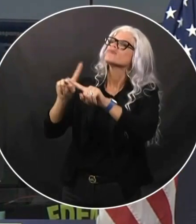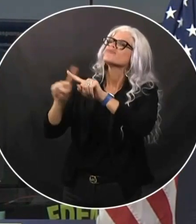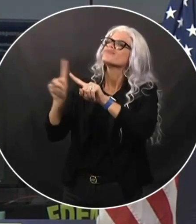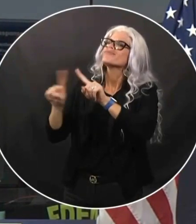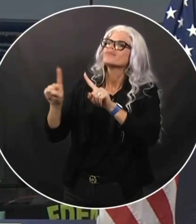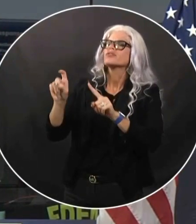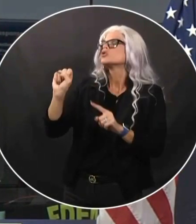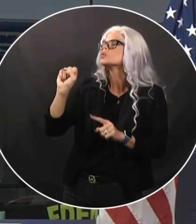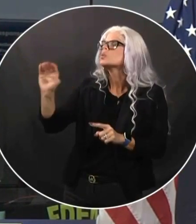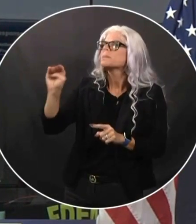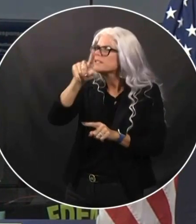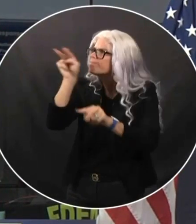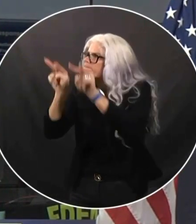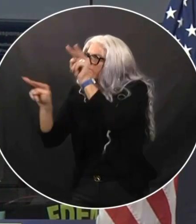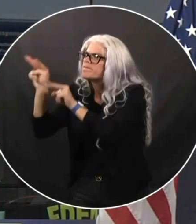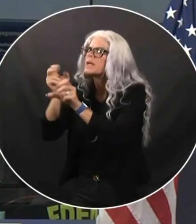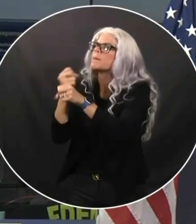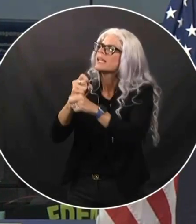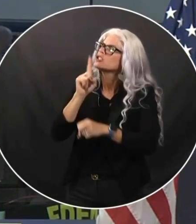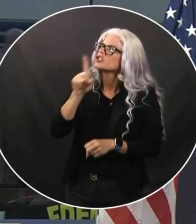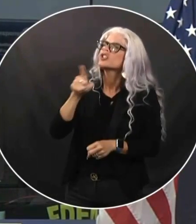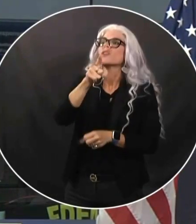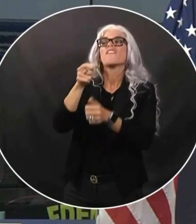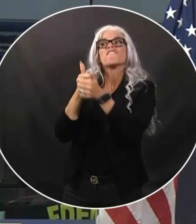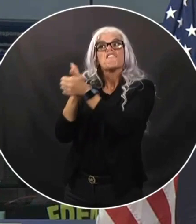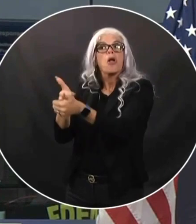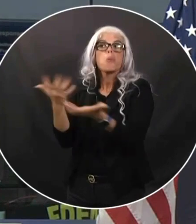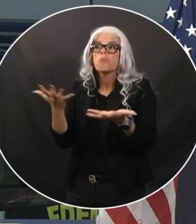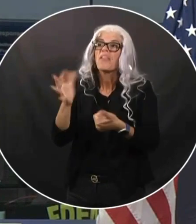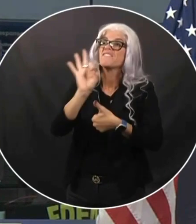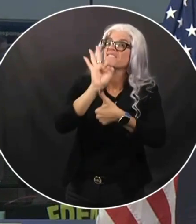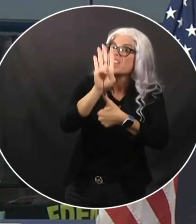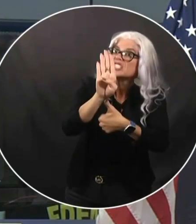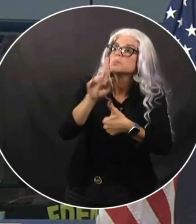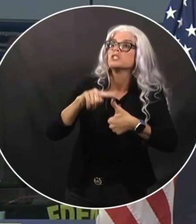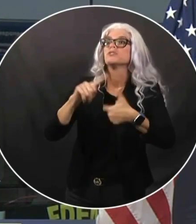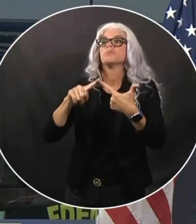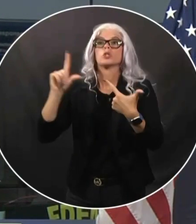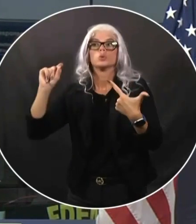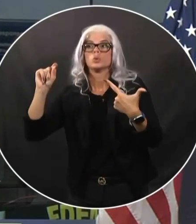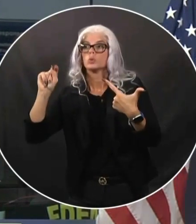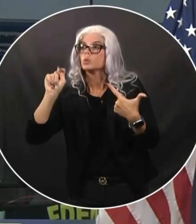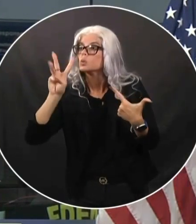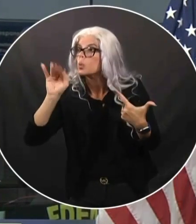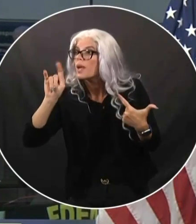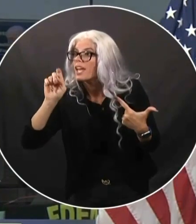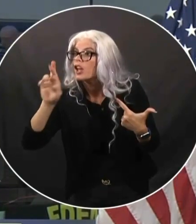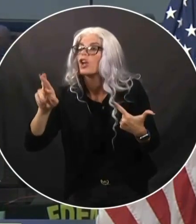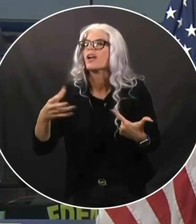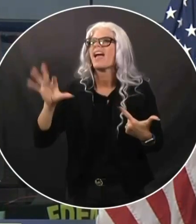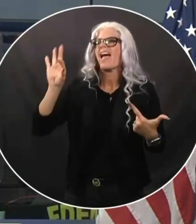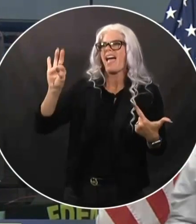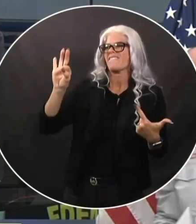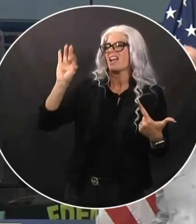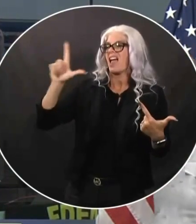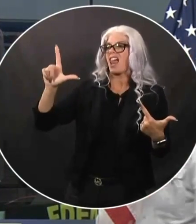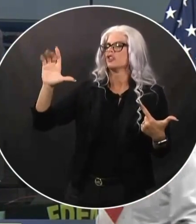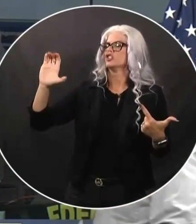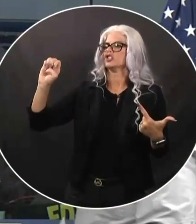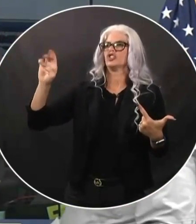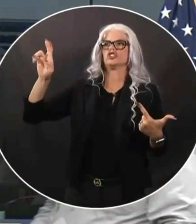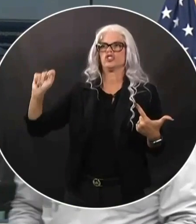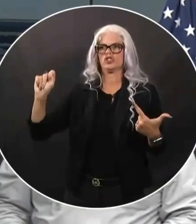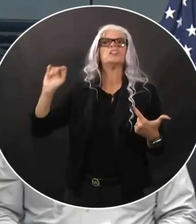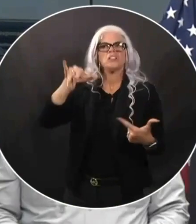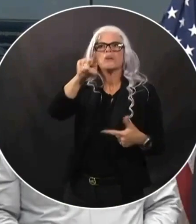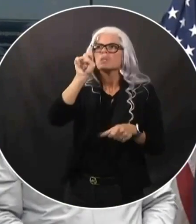you can always follow us on Facebook or on Twitter at FLCERT. Thank you, Governor. Thank you. Sir.